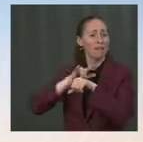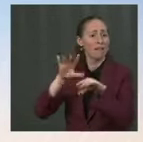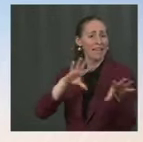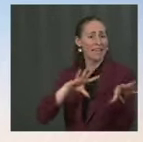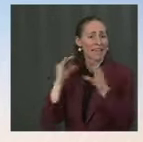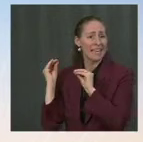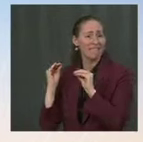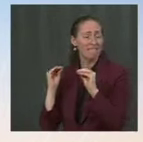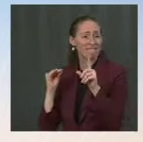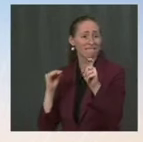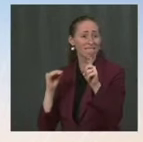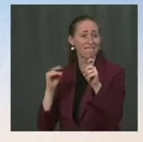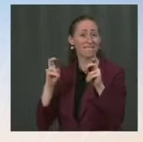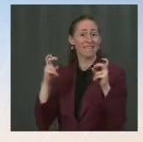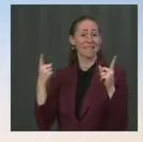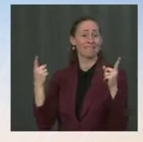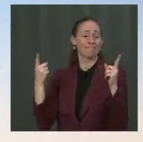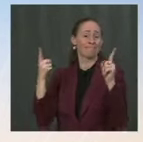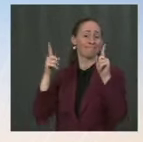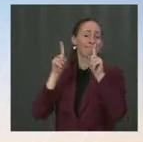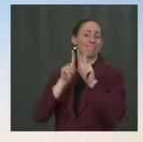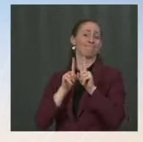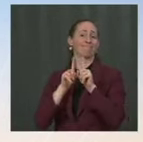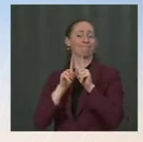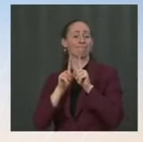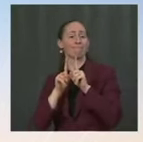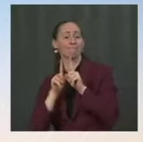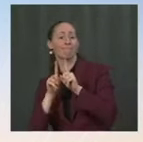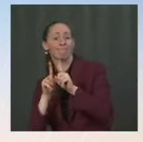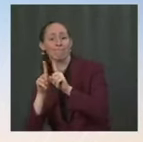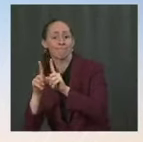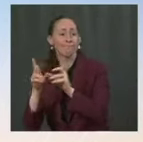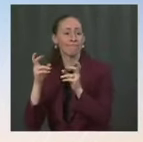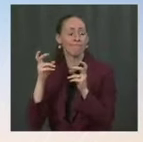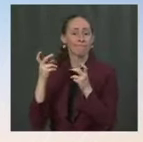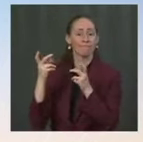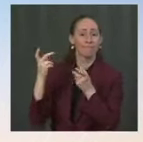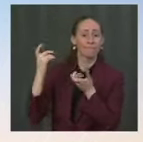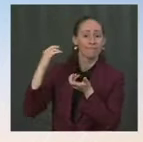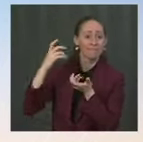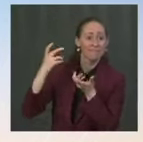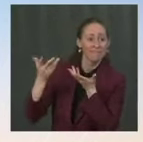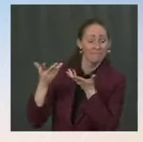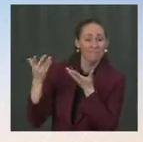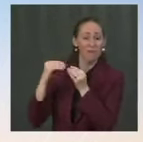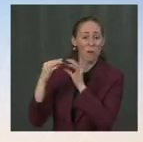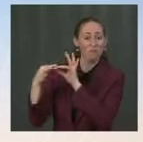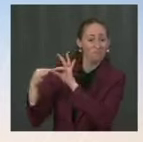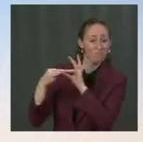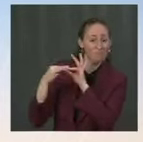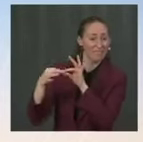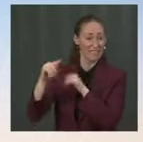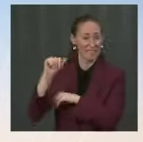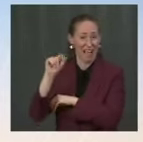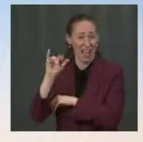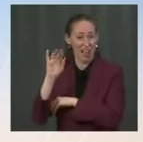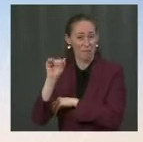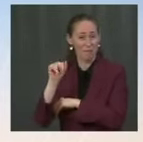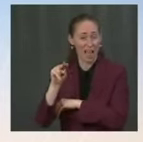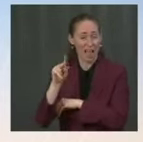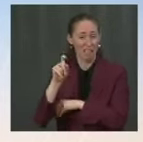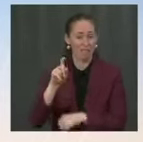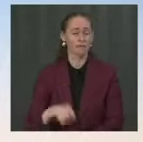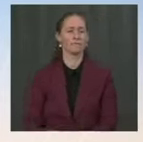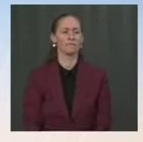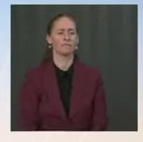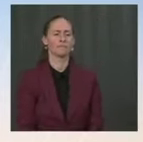authorities in Afghanistan long-term. Well, I would say first that we will continue to work to get people out of